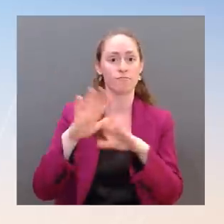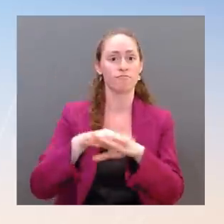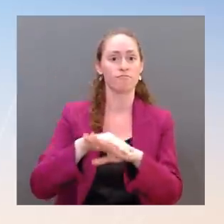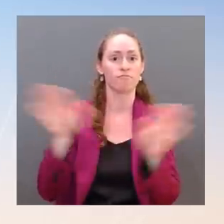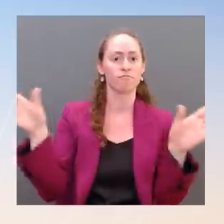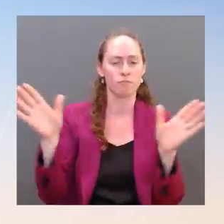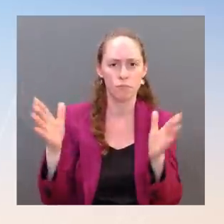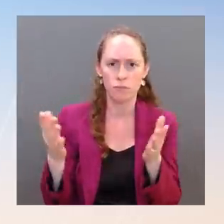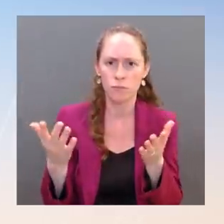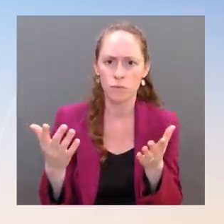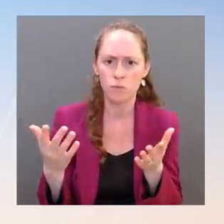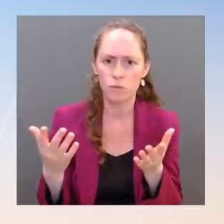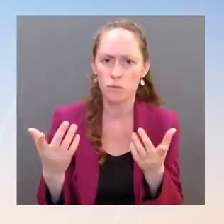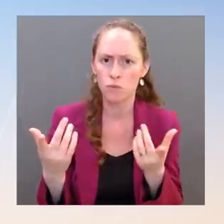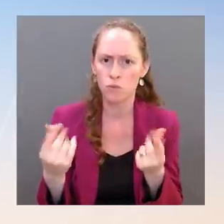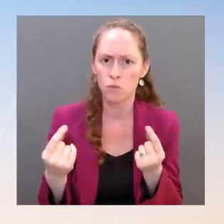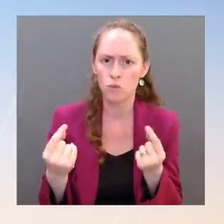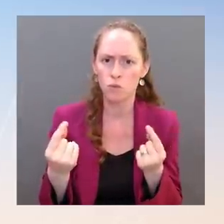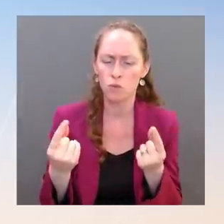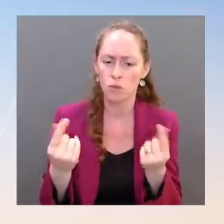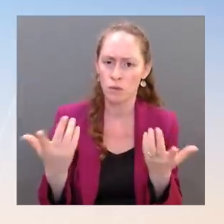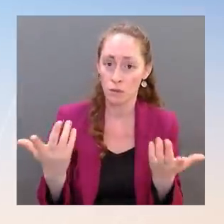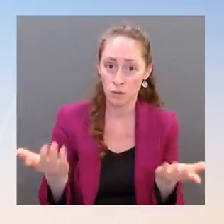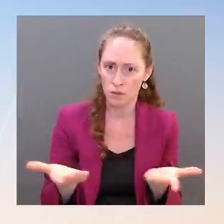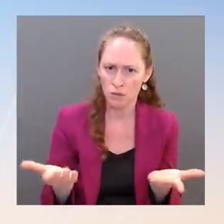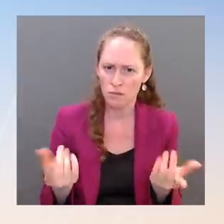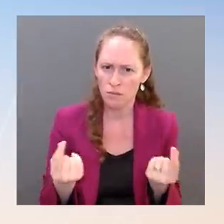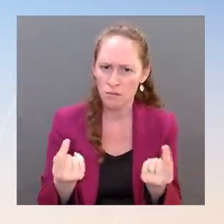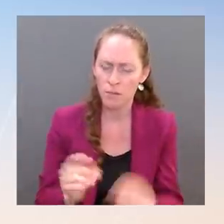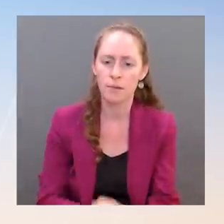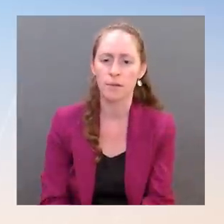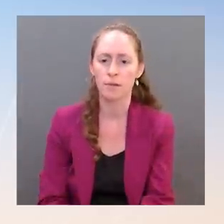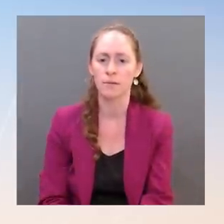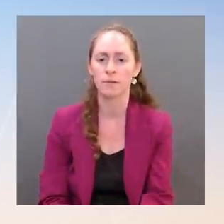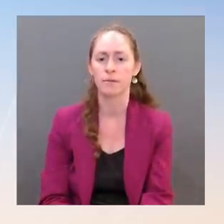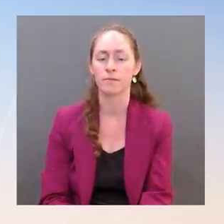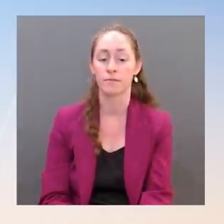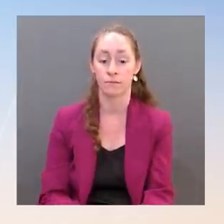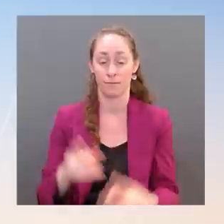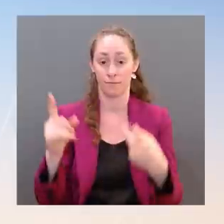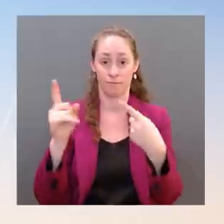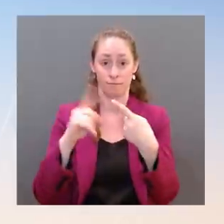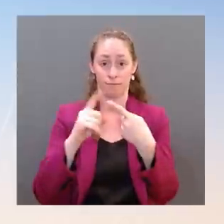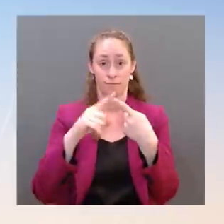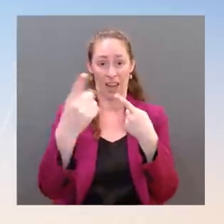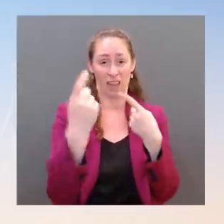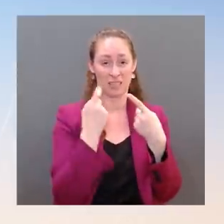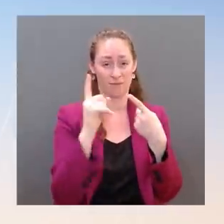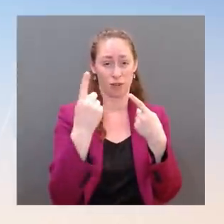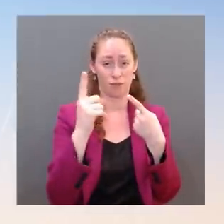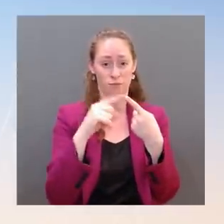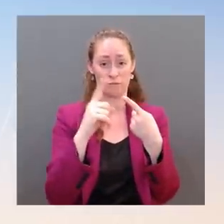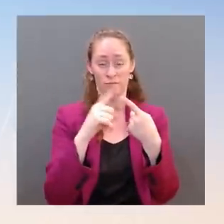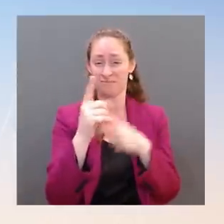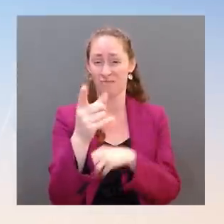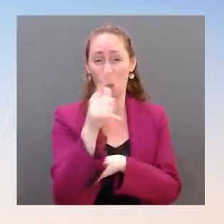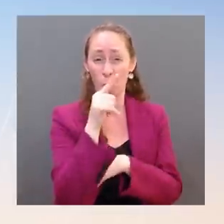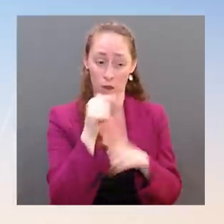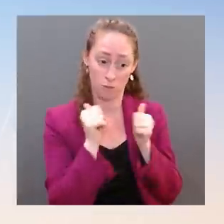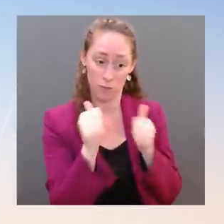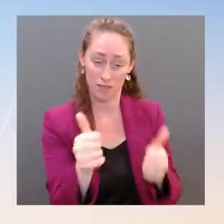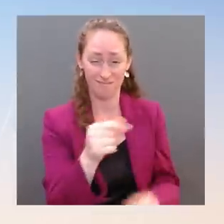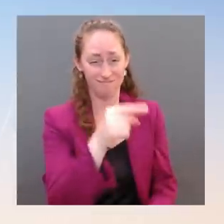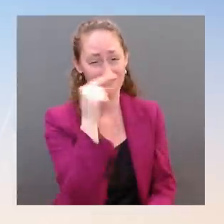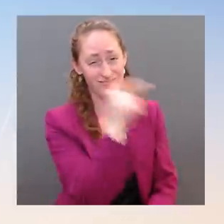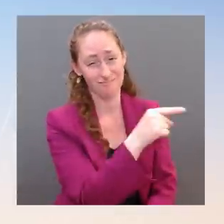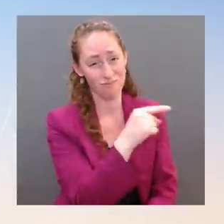it is Russia's war of aggression against Ukraine and nothing else that is stopping tens of millions of tons